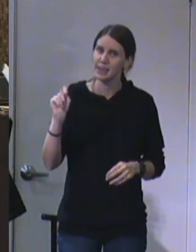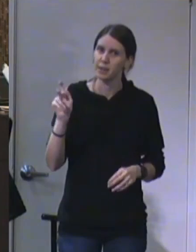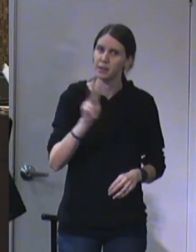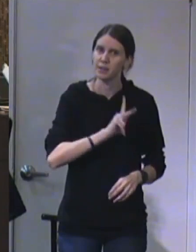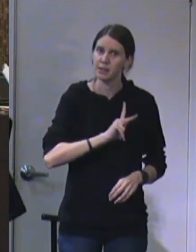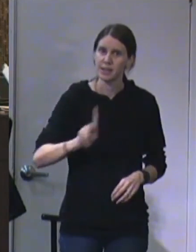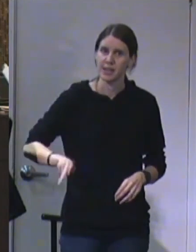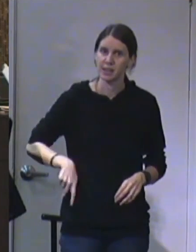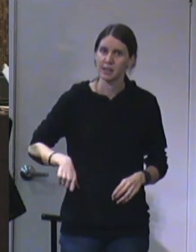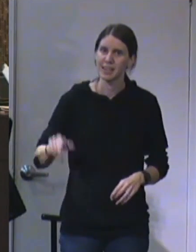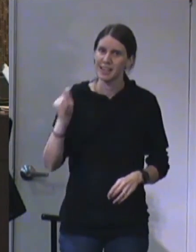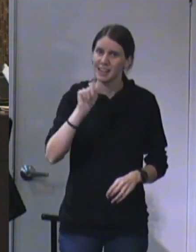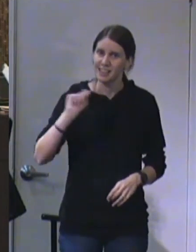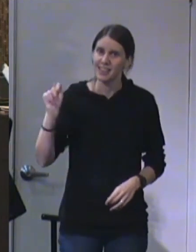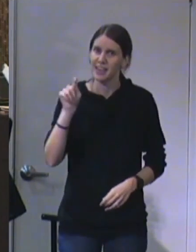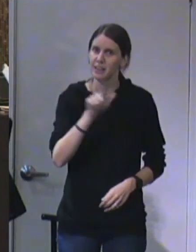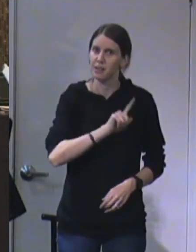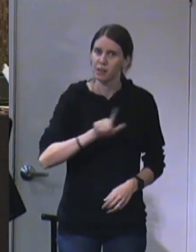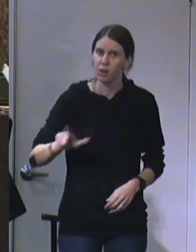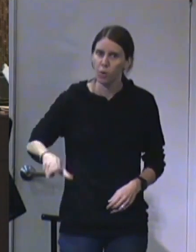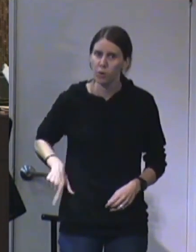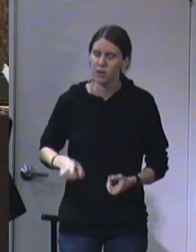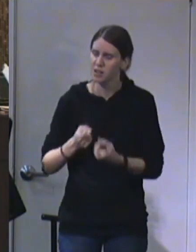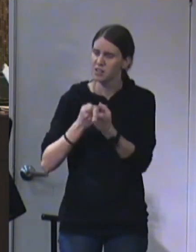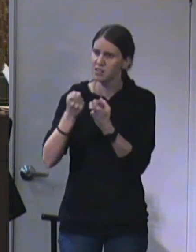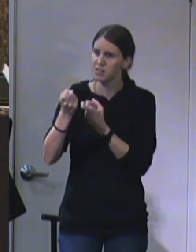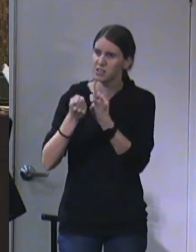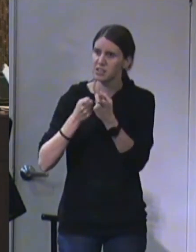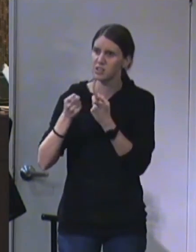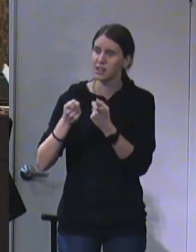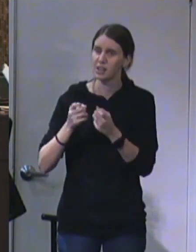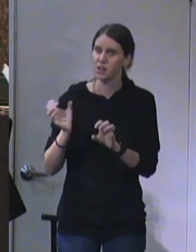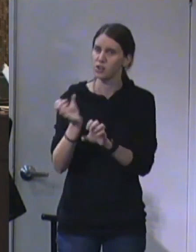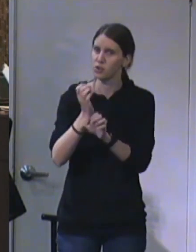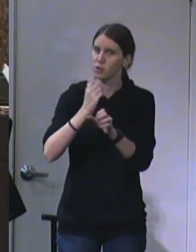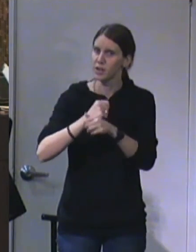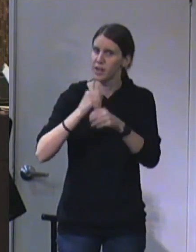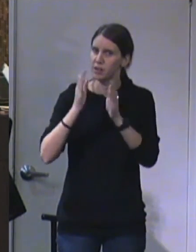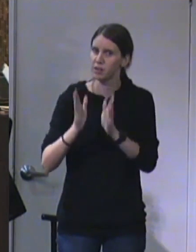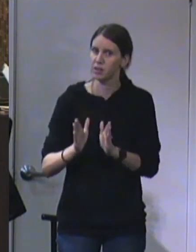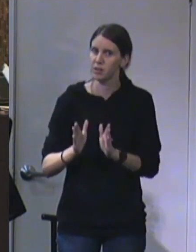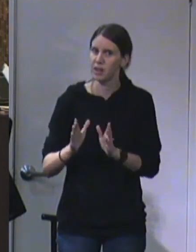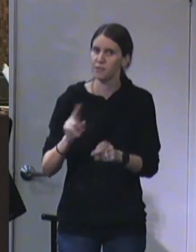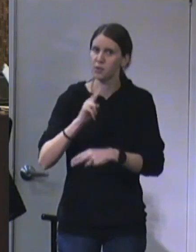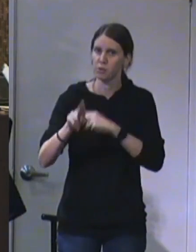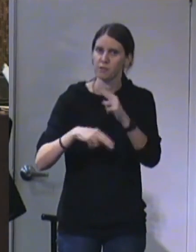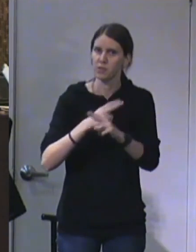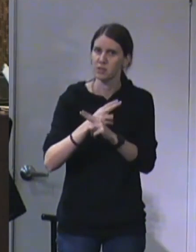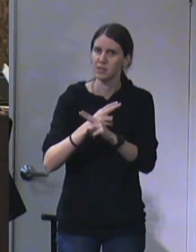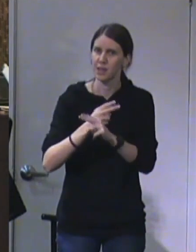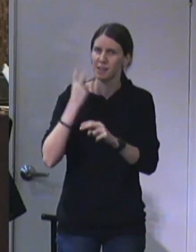the Lord of hosts, the almighty, sovereign, self-existent creator of the universe,